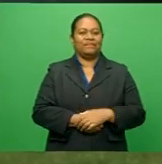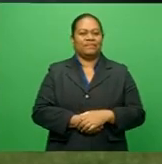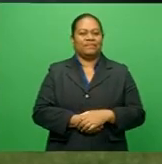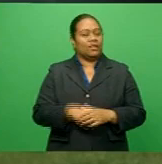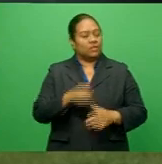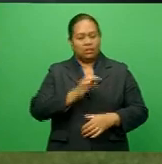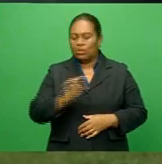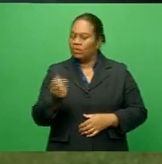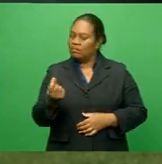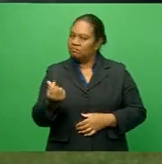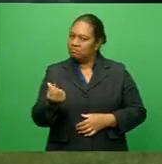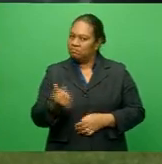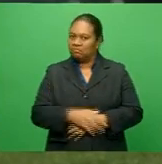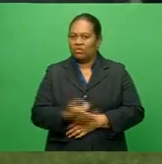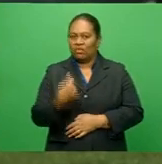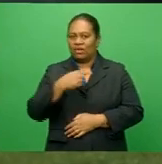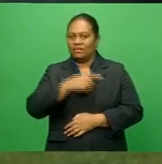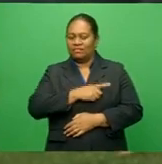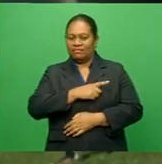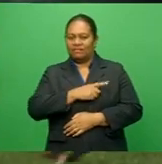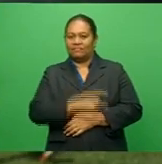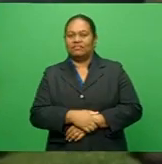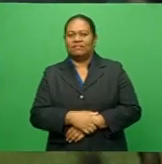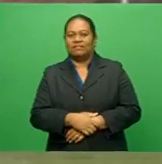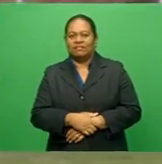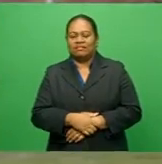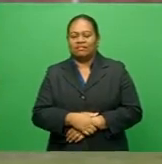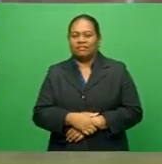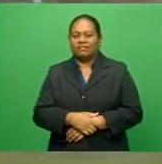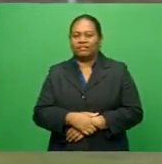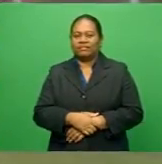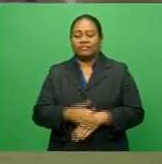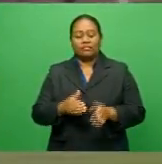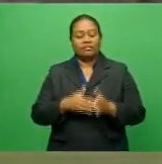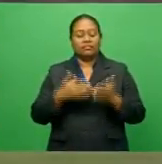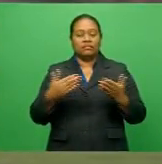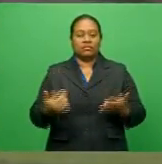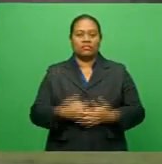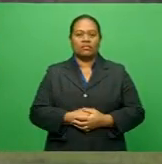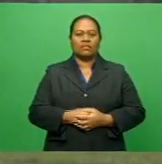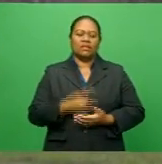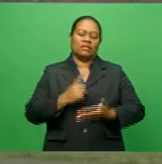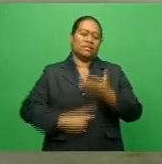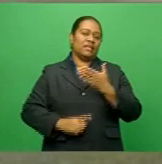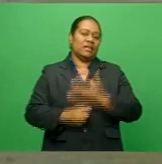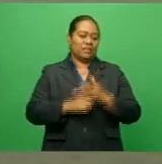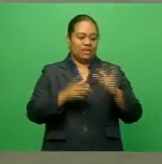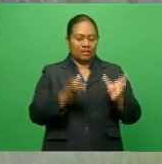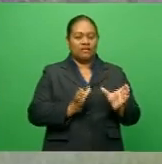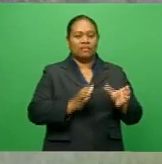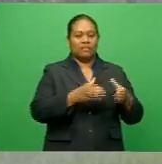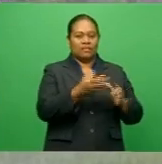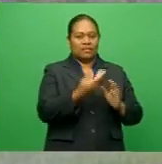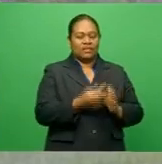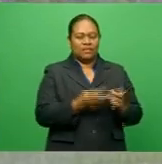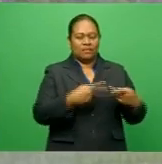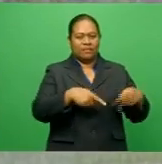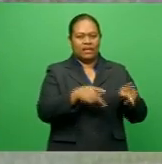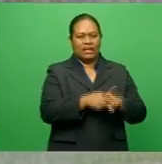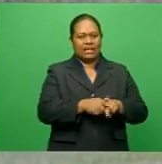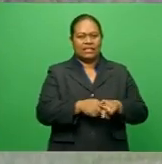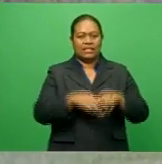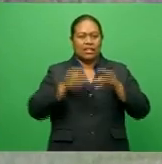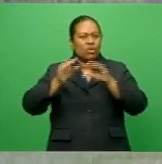going to be easy if you're going to play the second half. With one foot already in the final spot, coach Swamy is